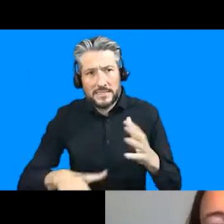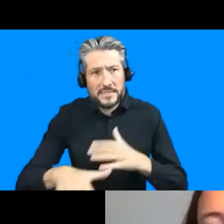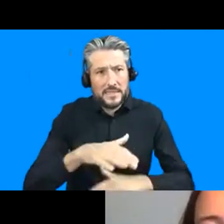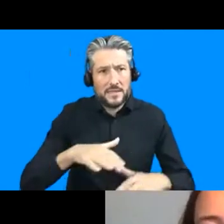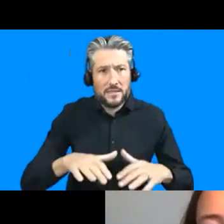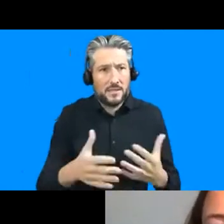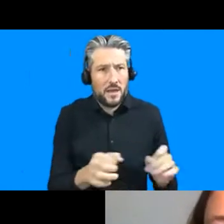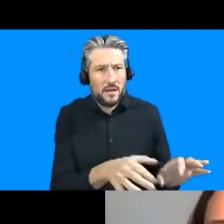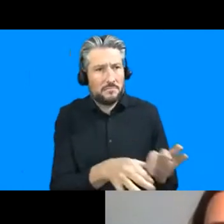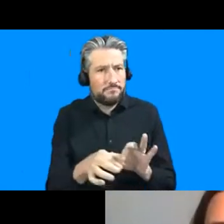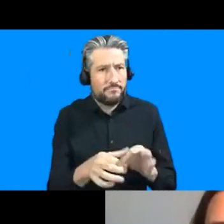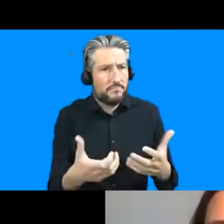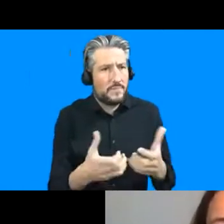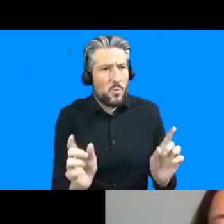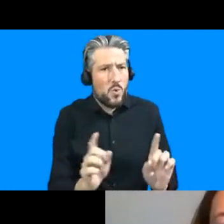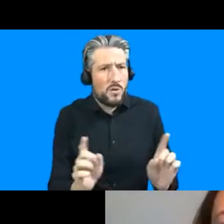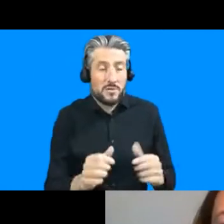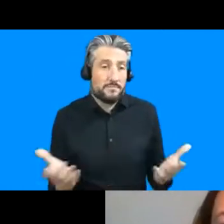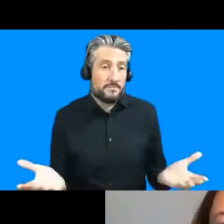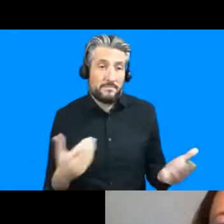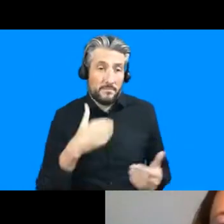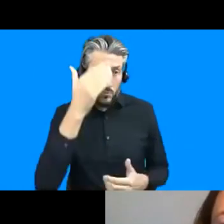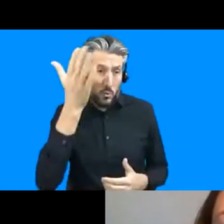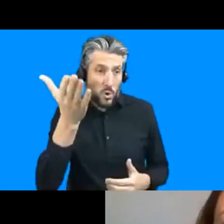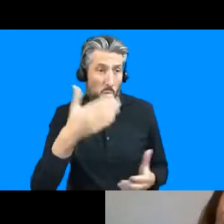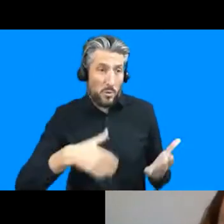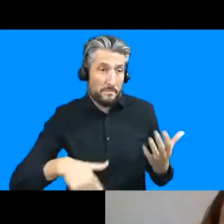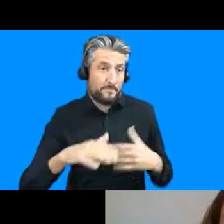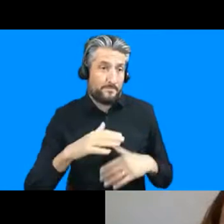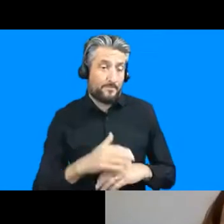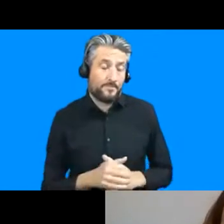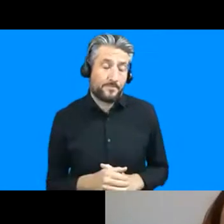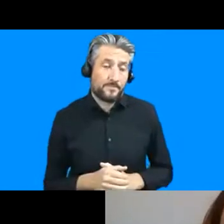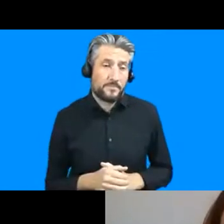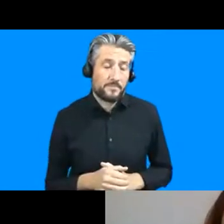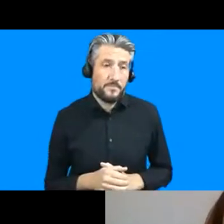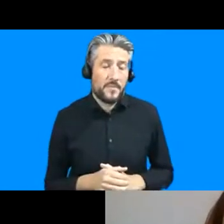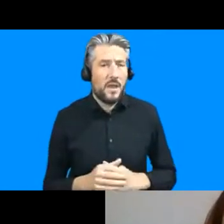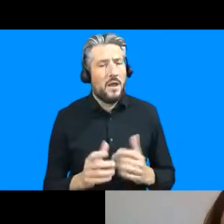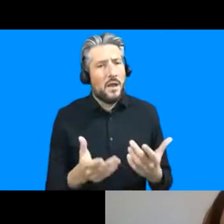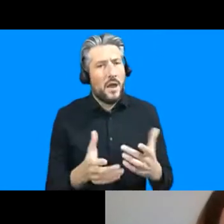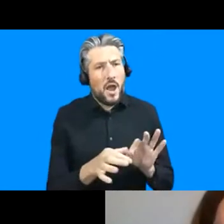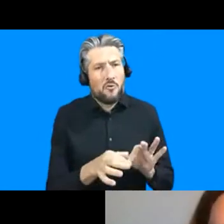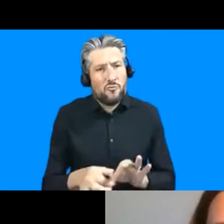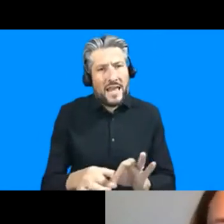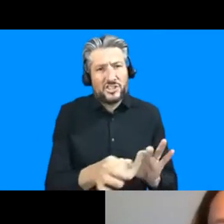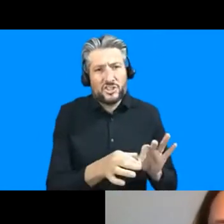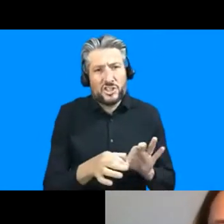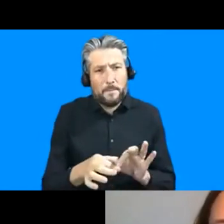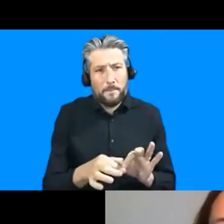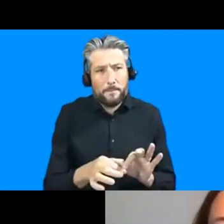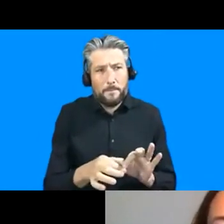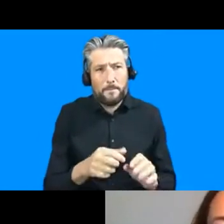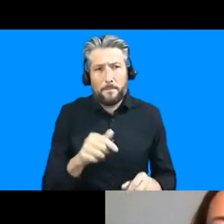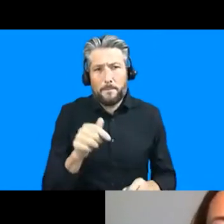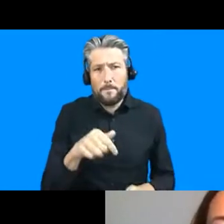um that chadith and noshim will talk about um on but on relationships for reasons that i'll also kind of come to